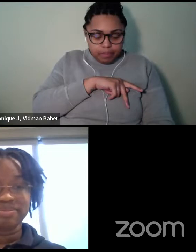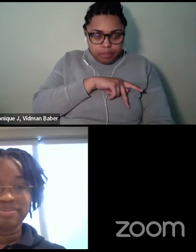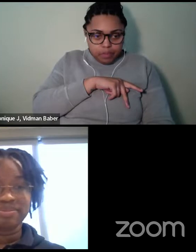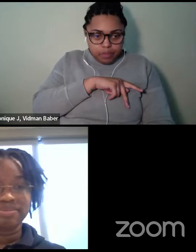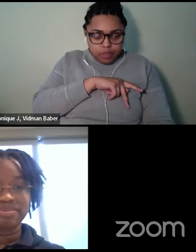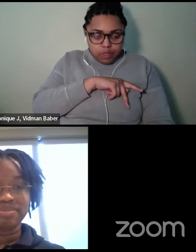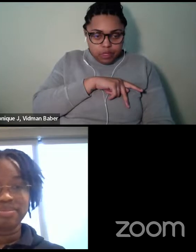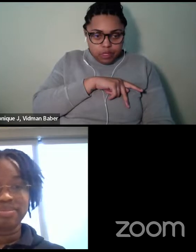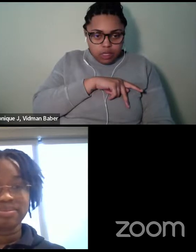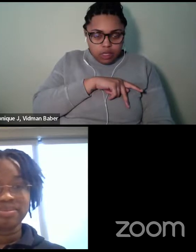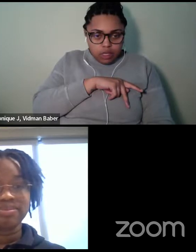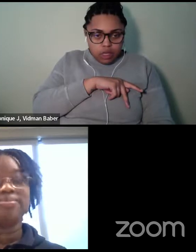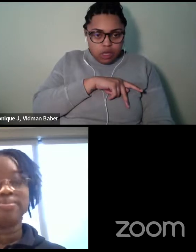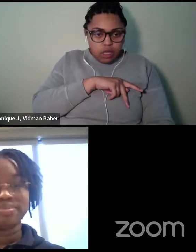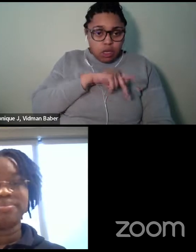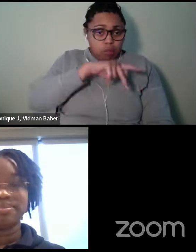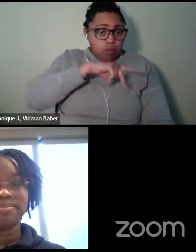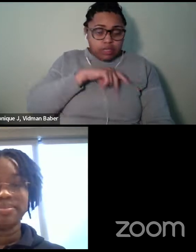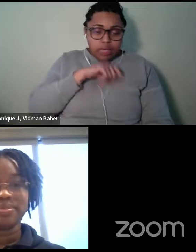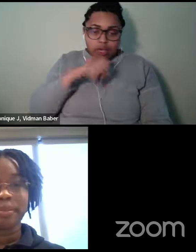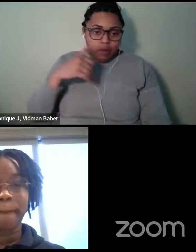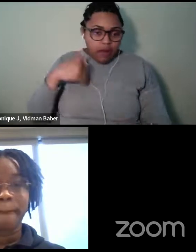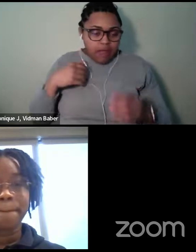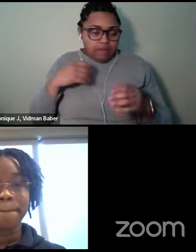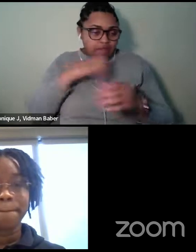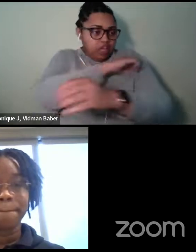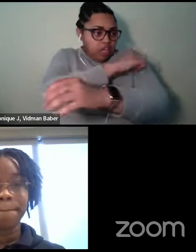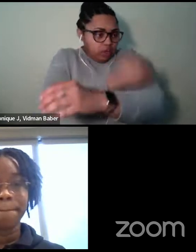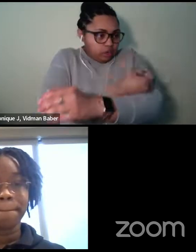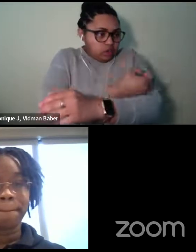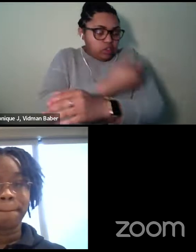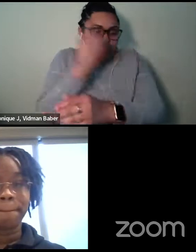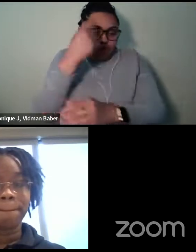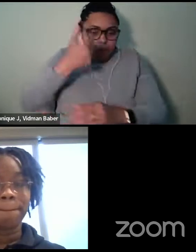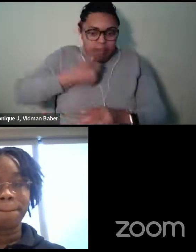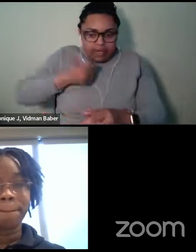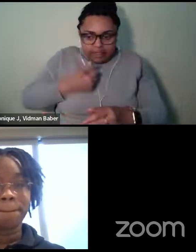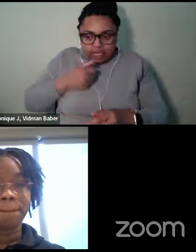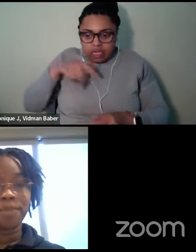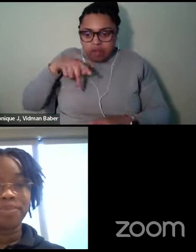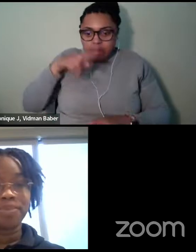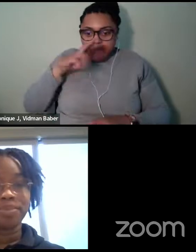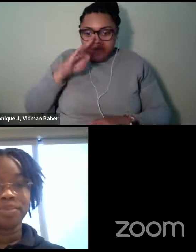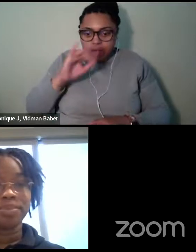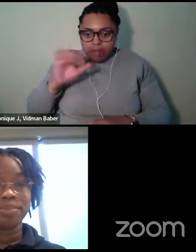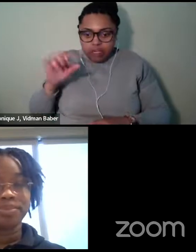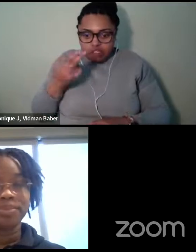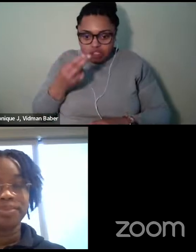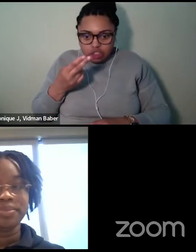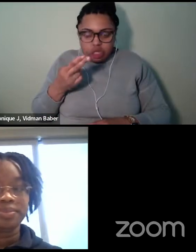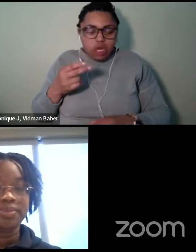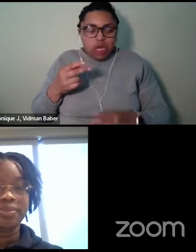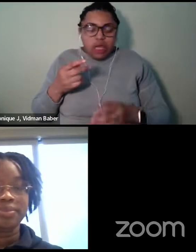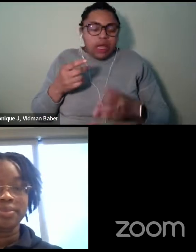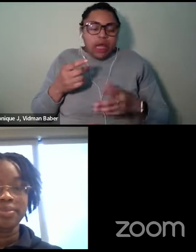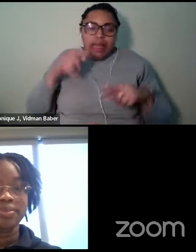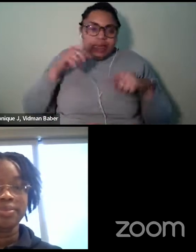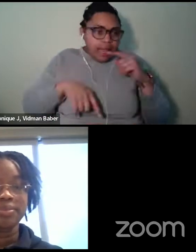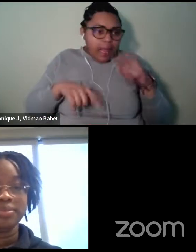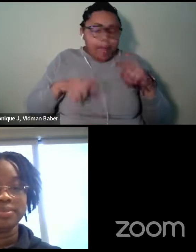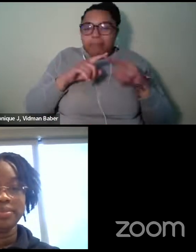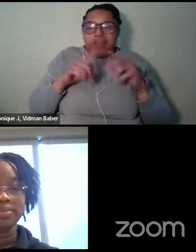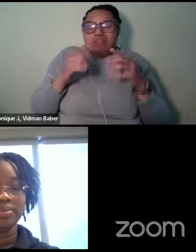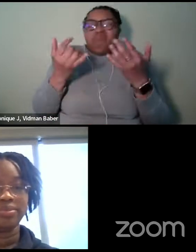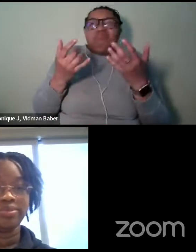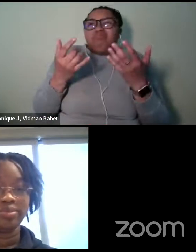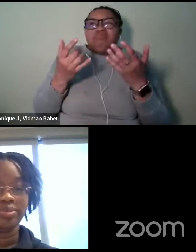in time have the energy to pursue self-publishing. So that's why I'm kind of where I am, but, uh, I,